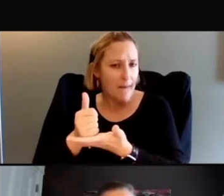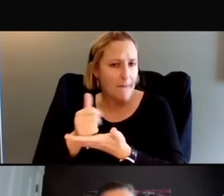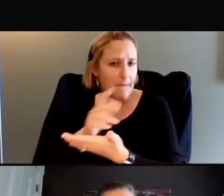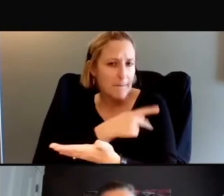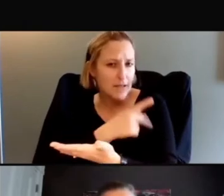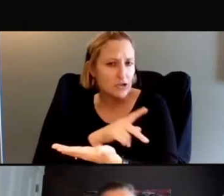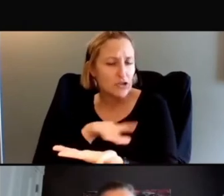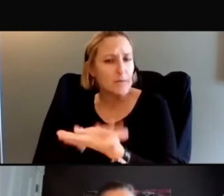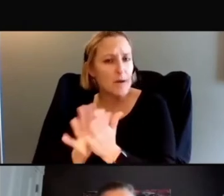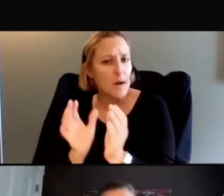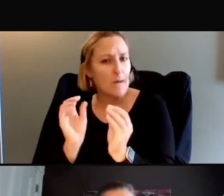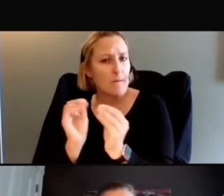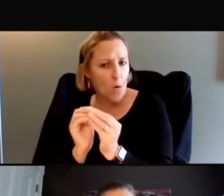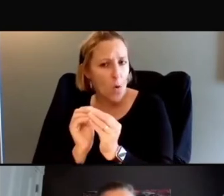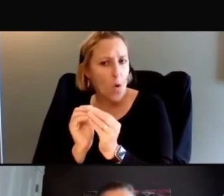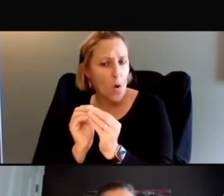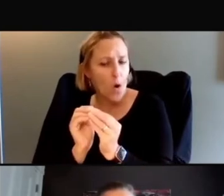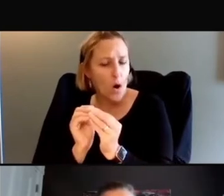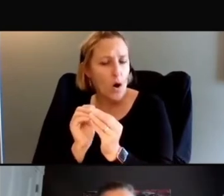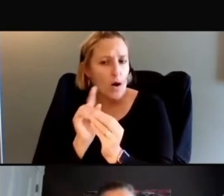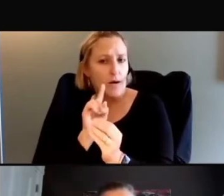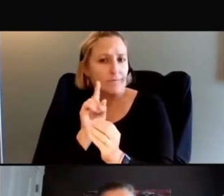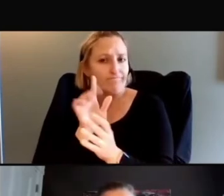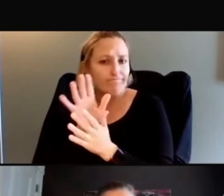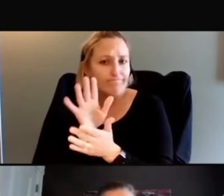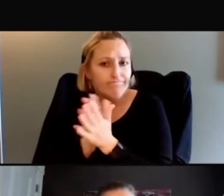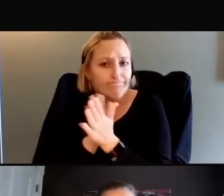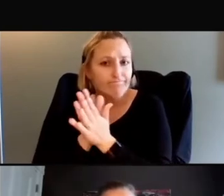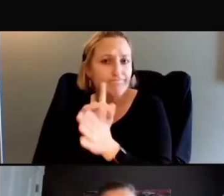the study and also potentially completing the study as well.